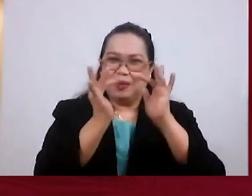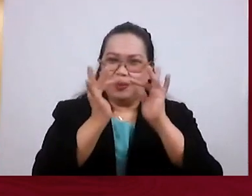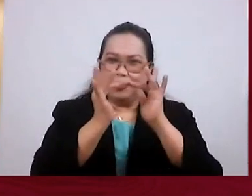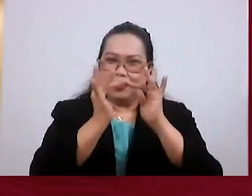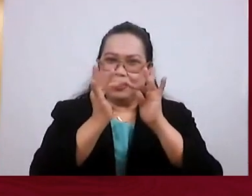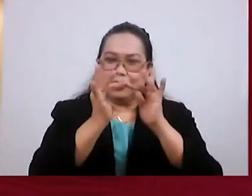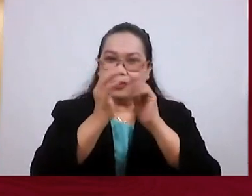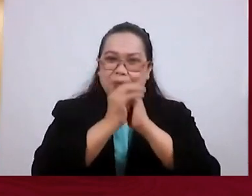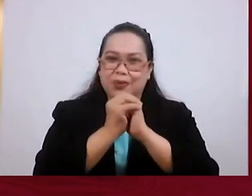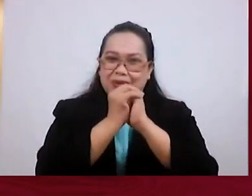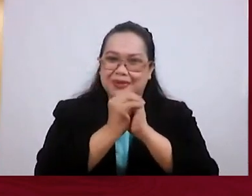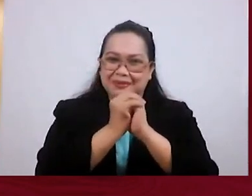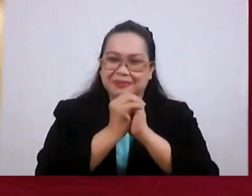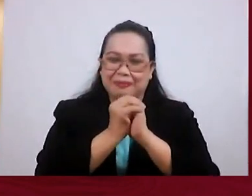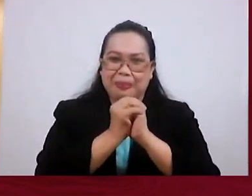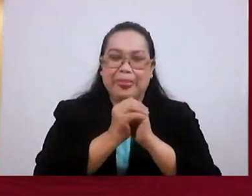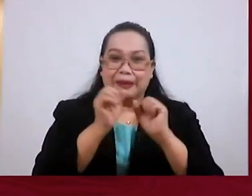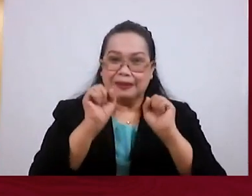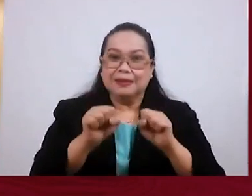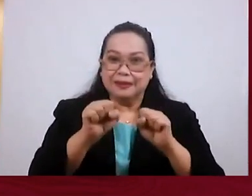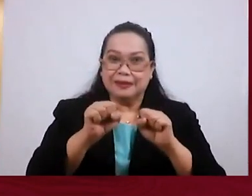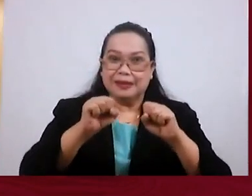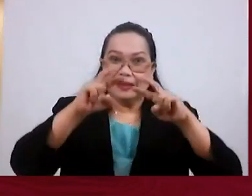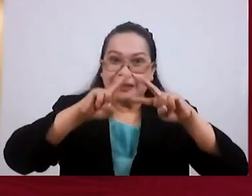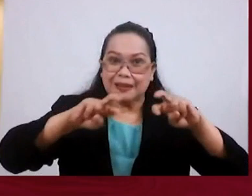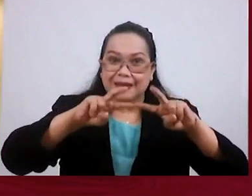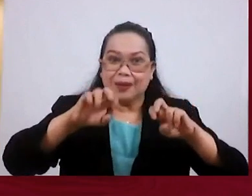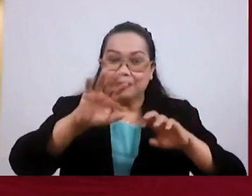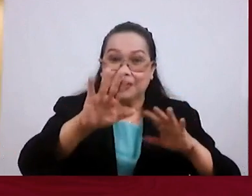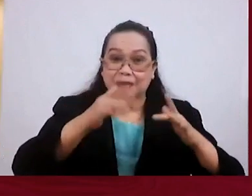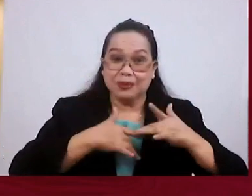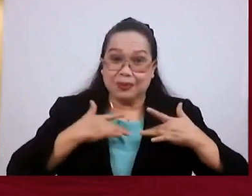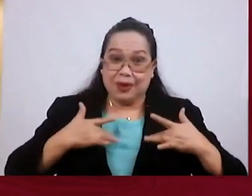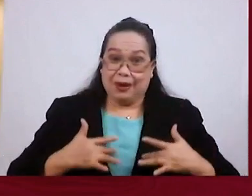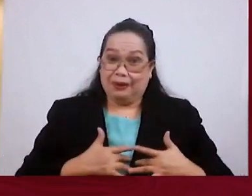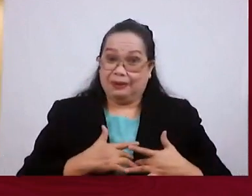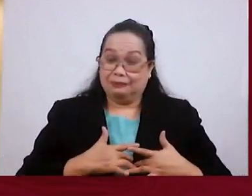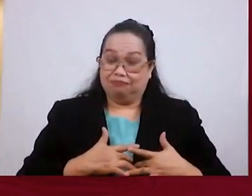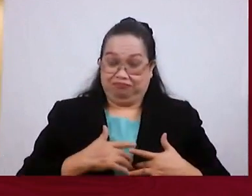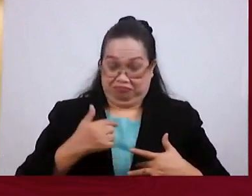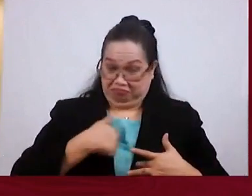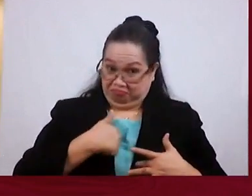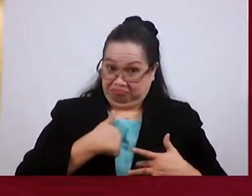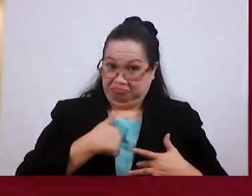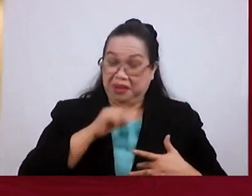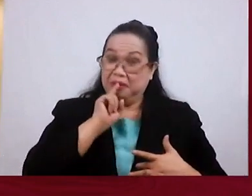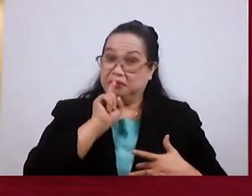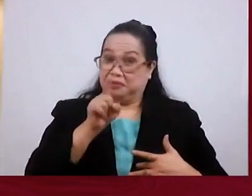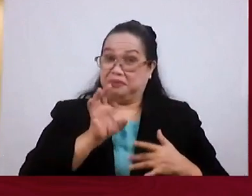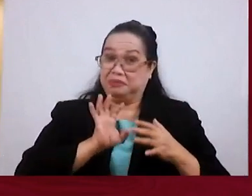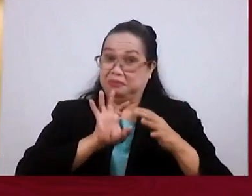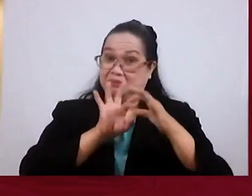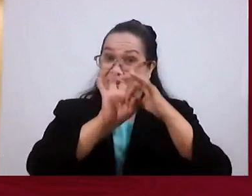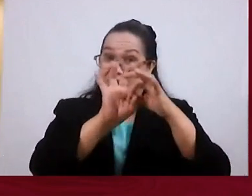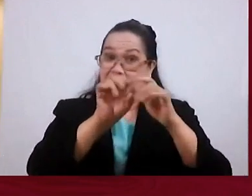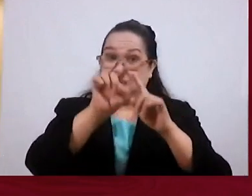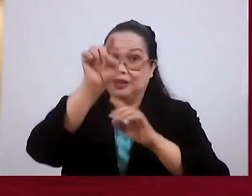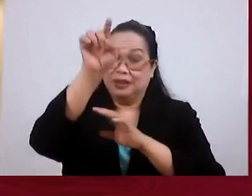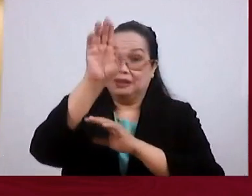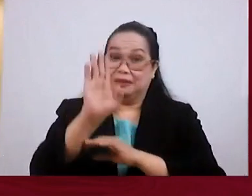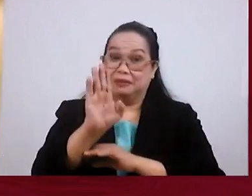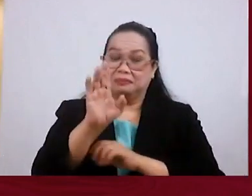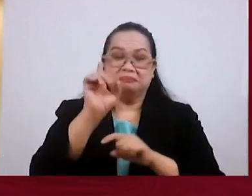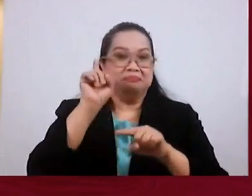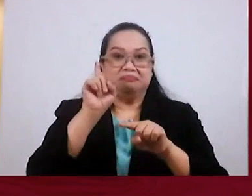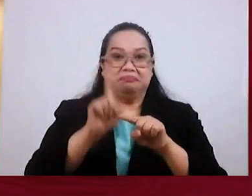worshipers, you could examine your own hearts and ask yourself, do I really belong to God through Jesus Christ or not?